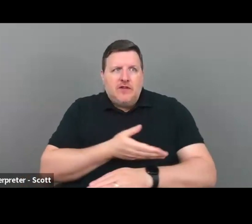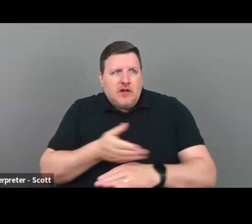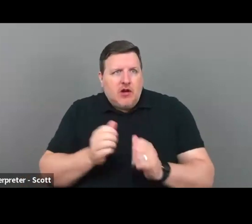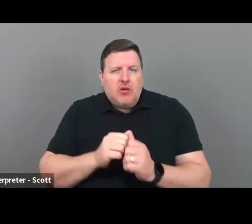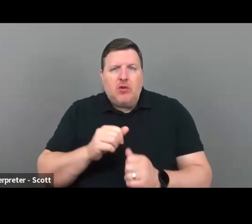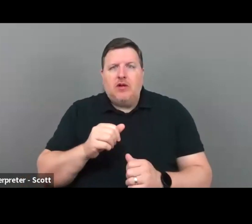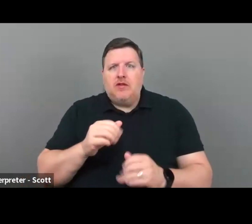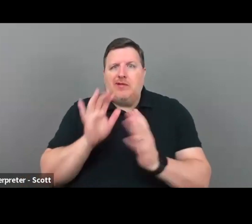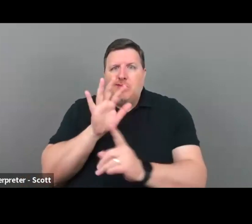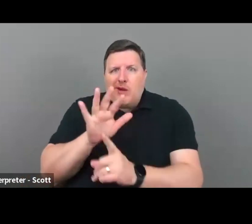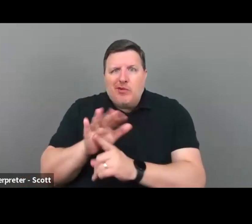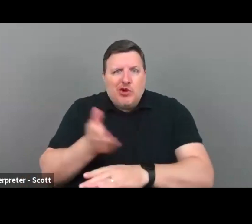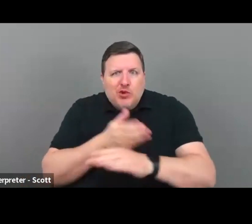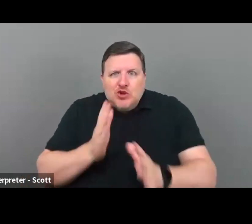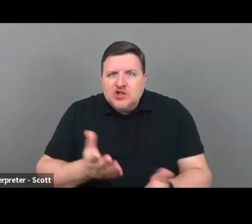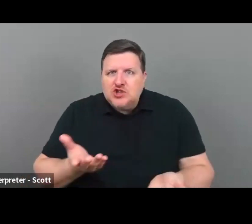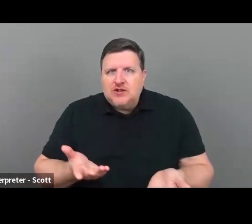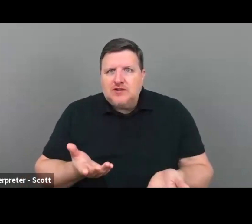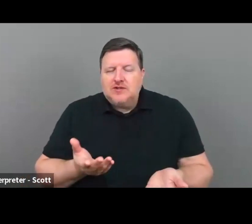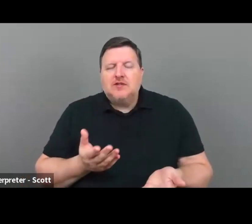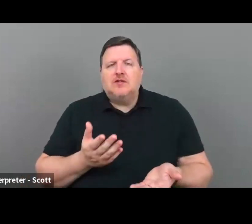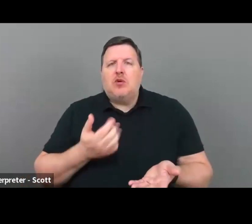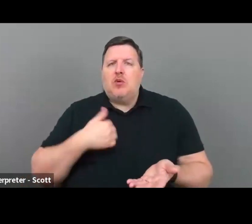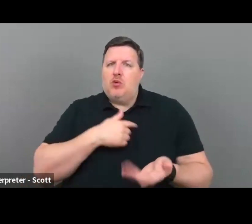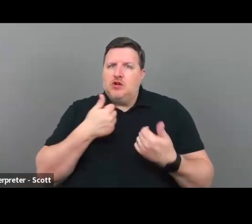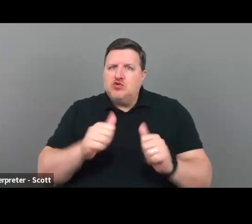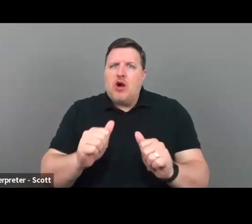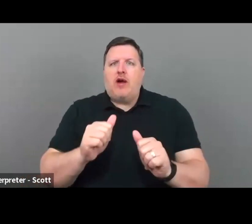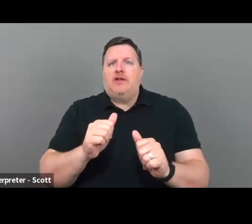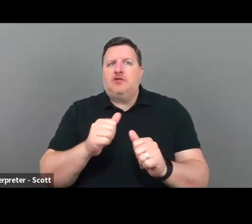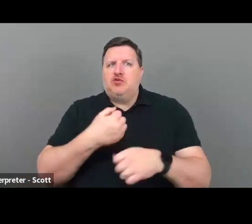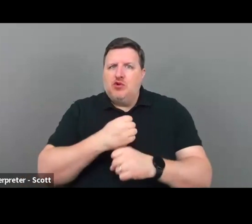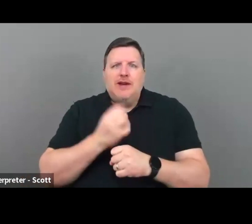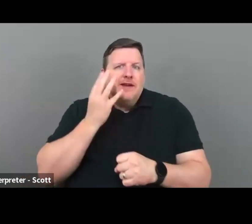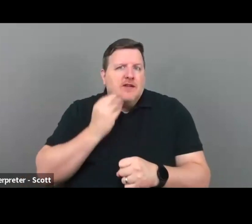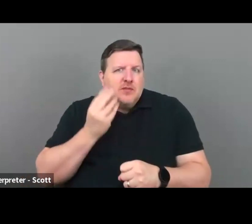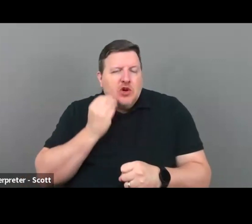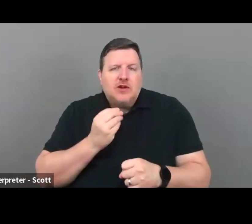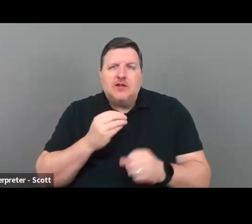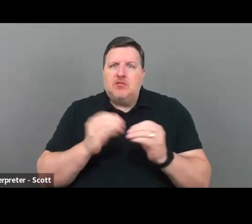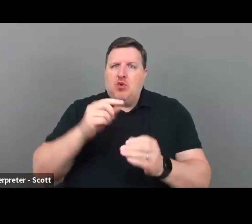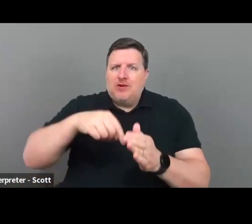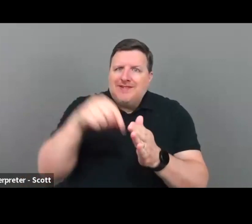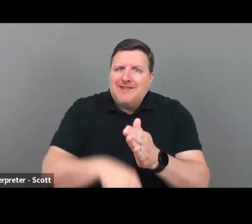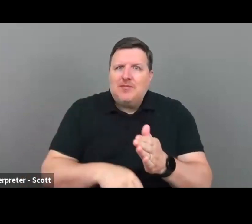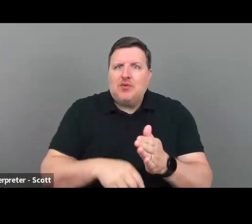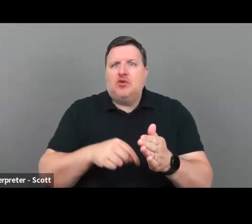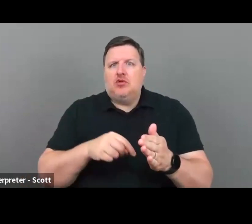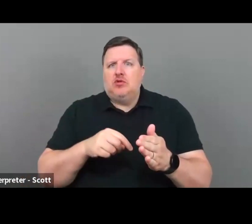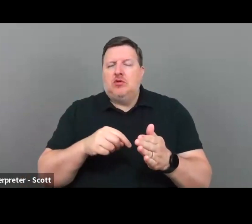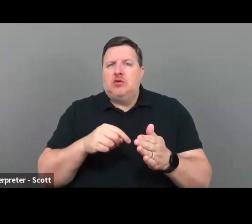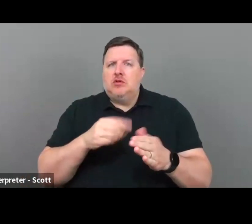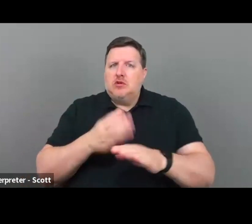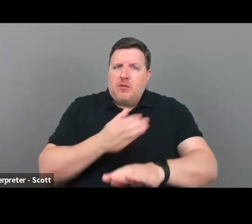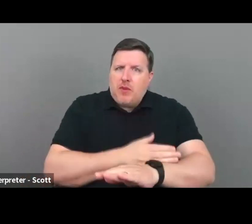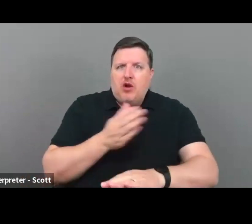Um, we try to create experiences that are, um, deeper and heightened and a better musical